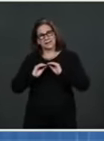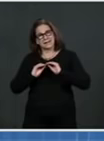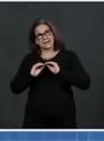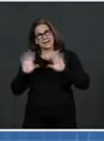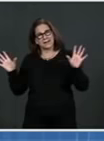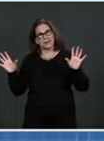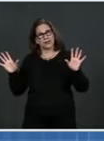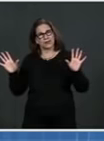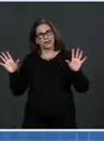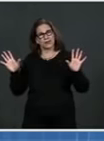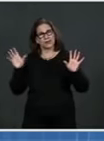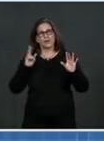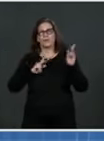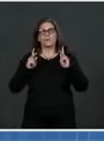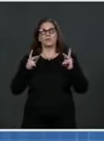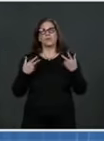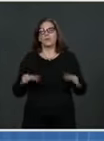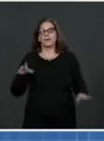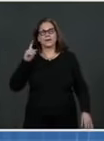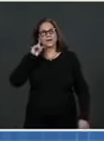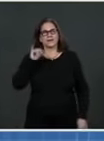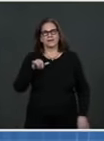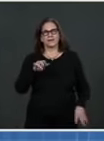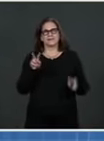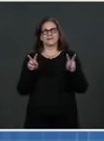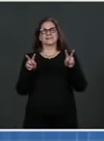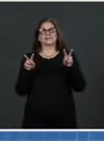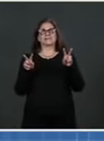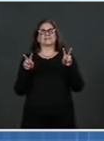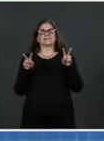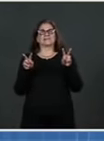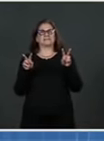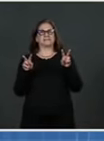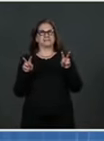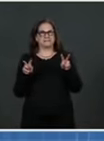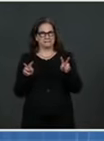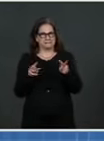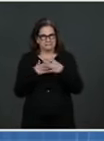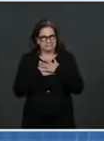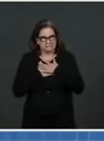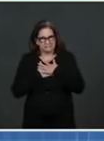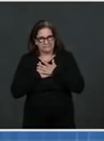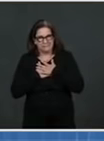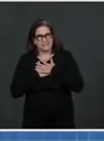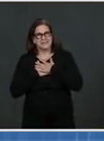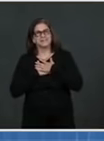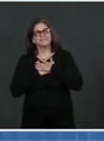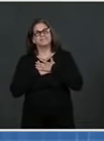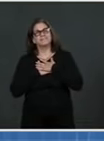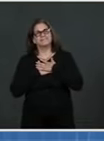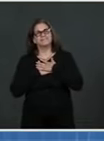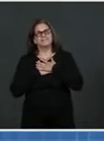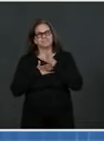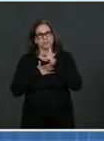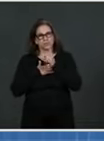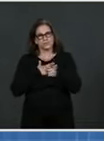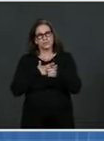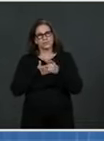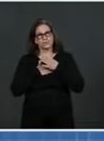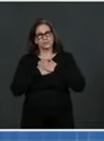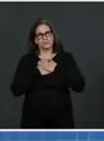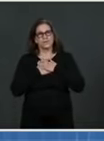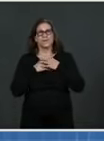people want to hear, but it's always directly what people, for the most part, say that they're looking for, which is